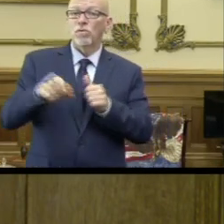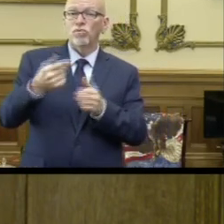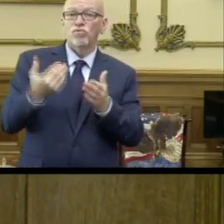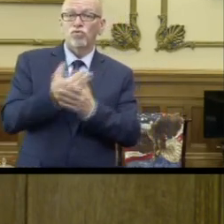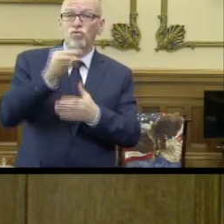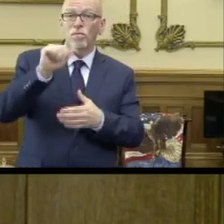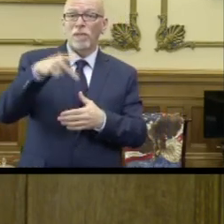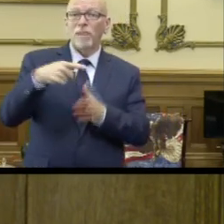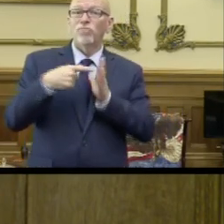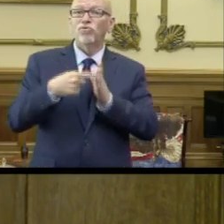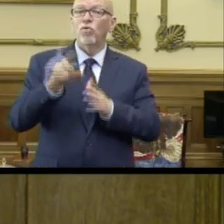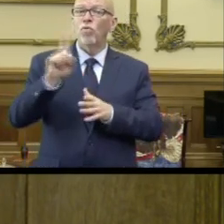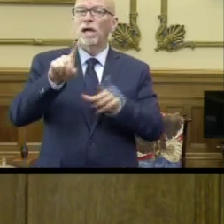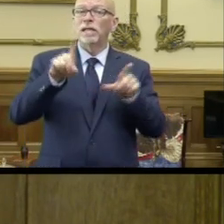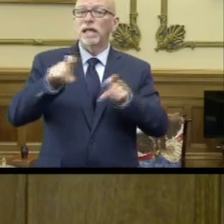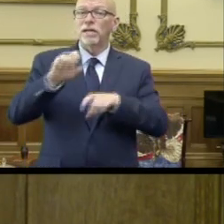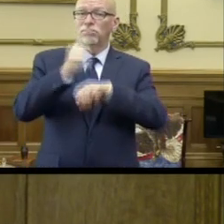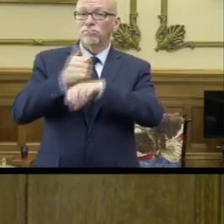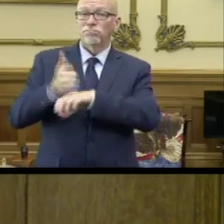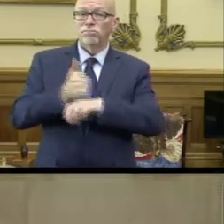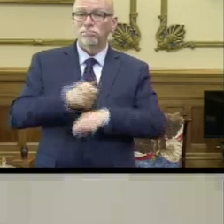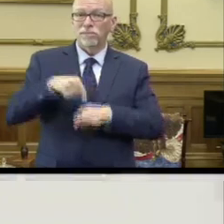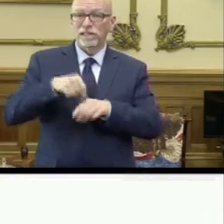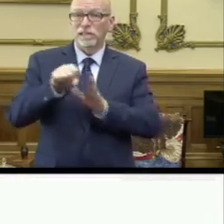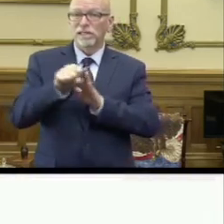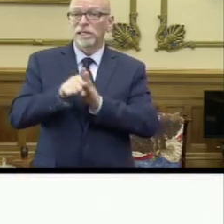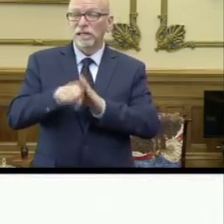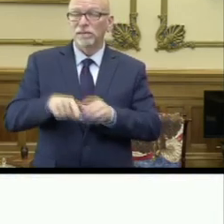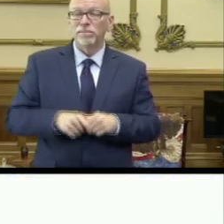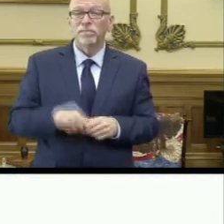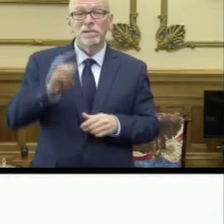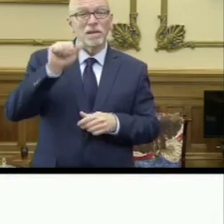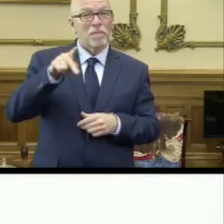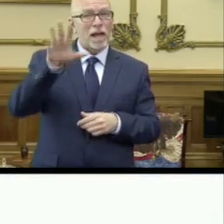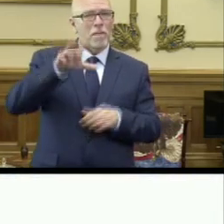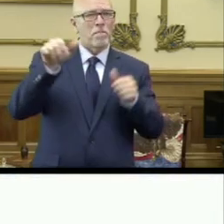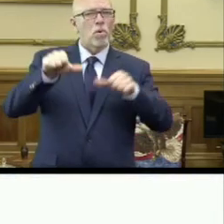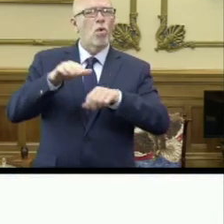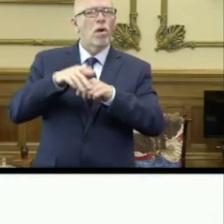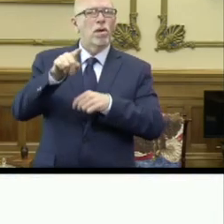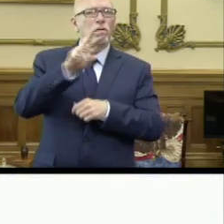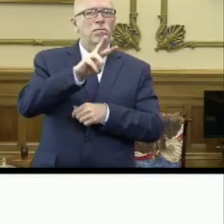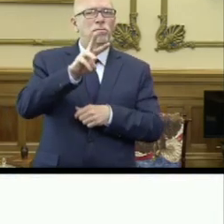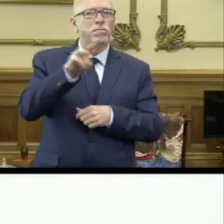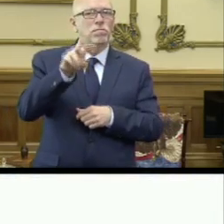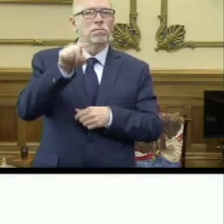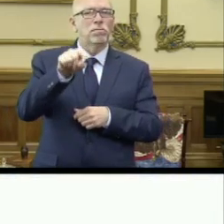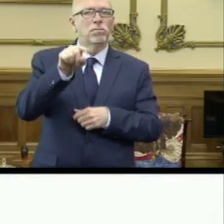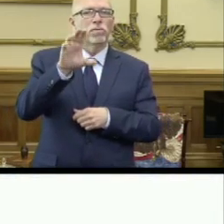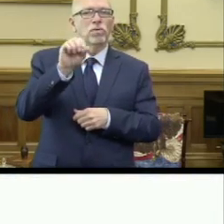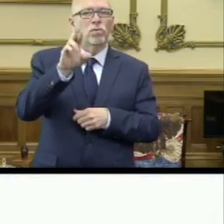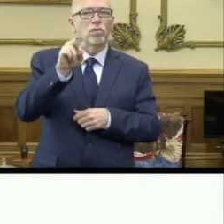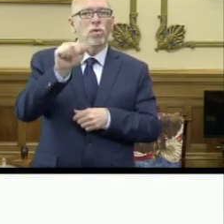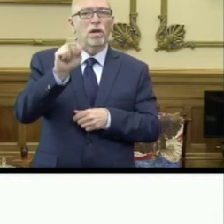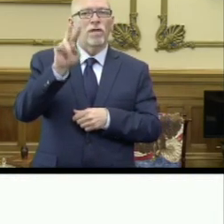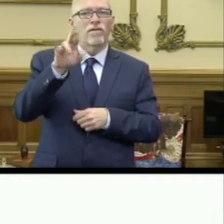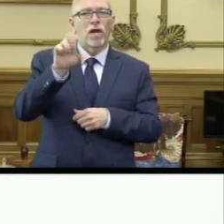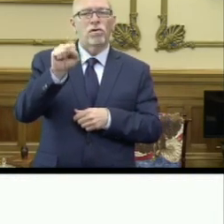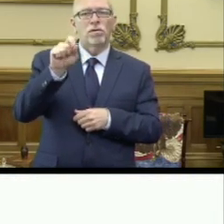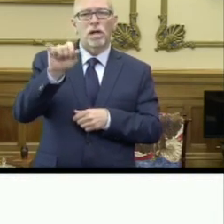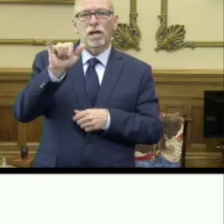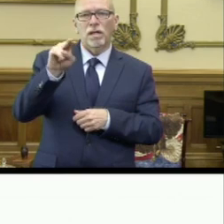showing testing locations around the state. The map is posted on our www.coronavirus.in